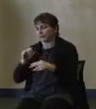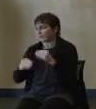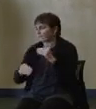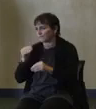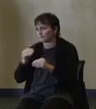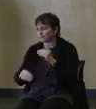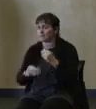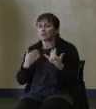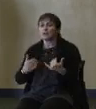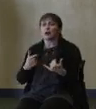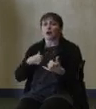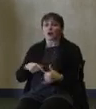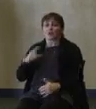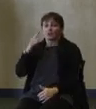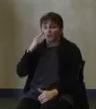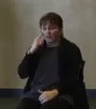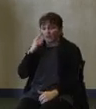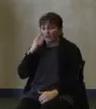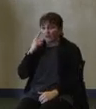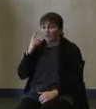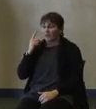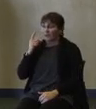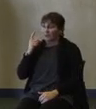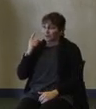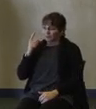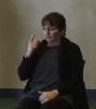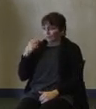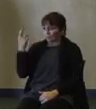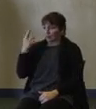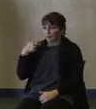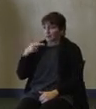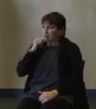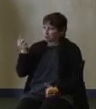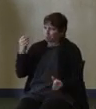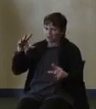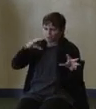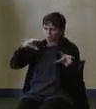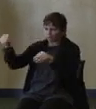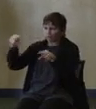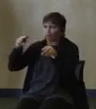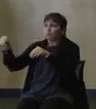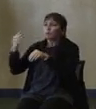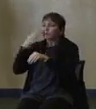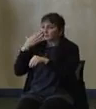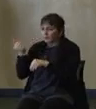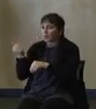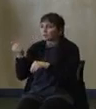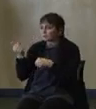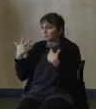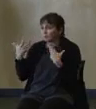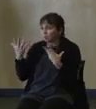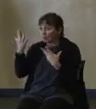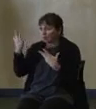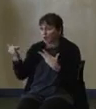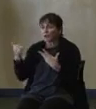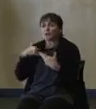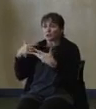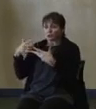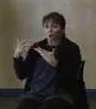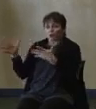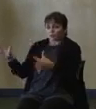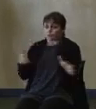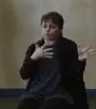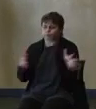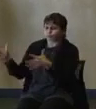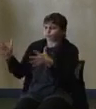many or a low number of people out is because of the fact that the wind was not